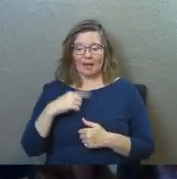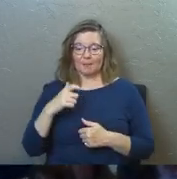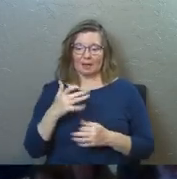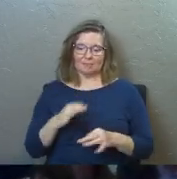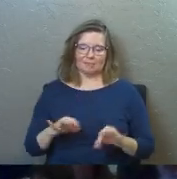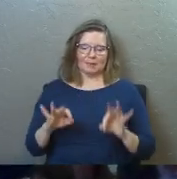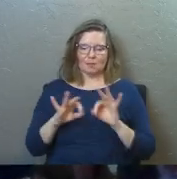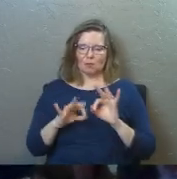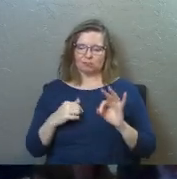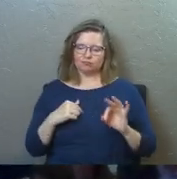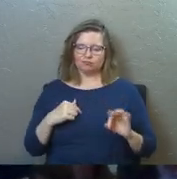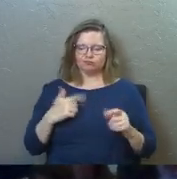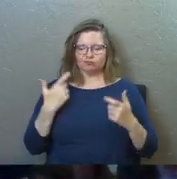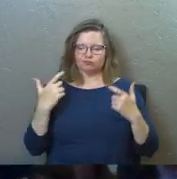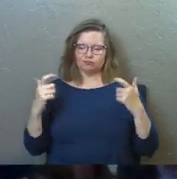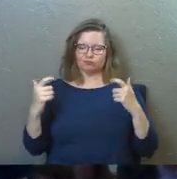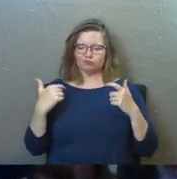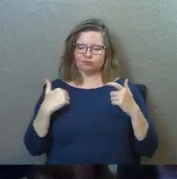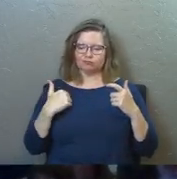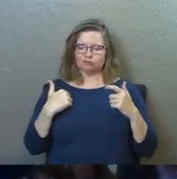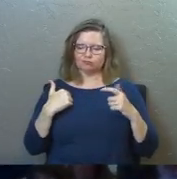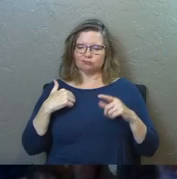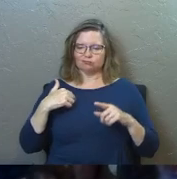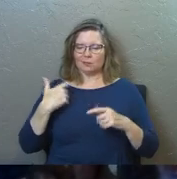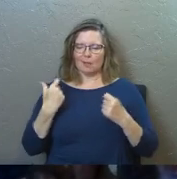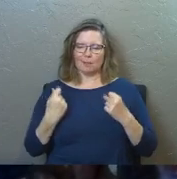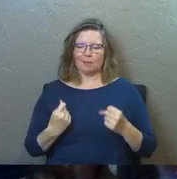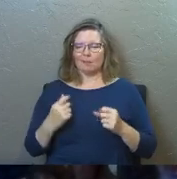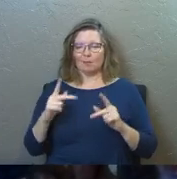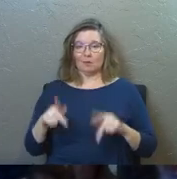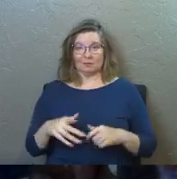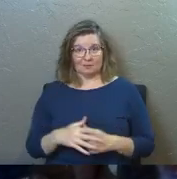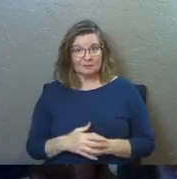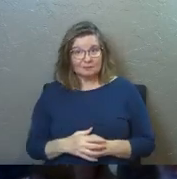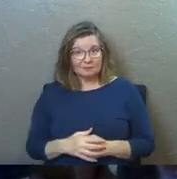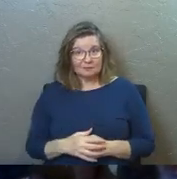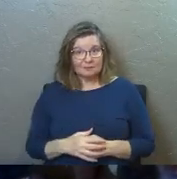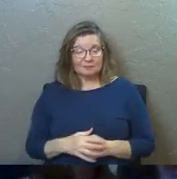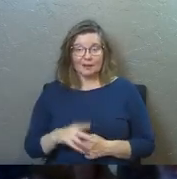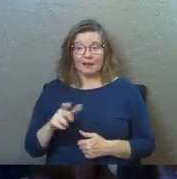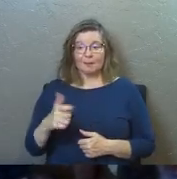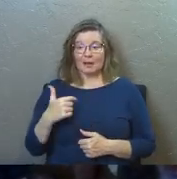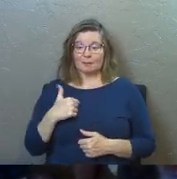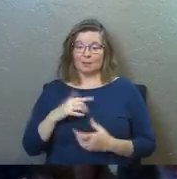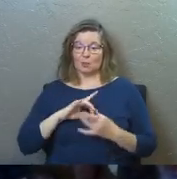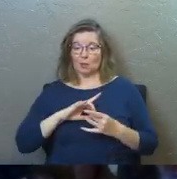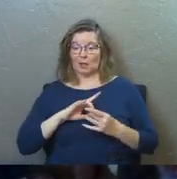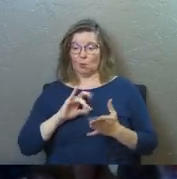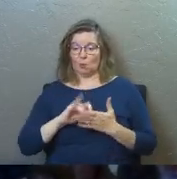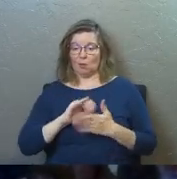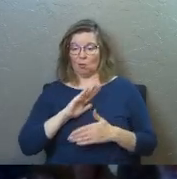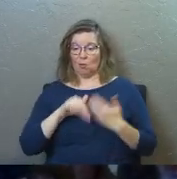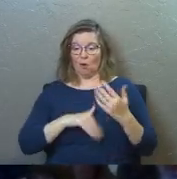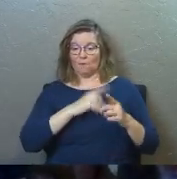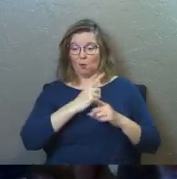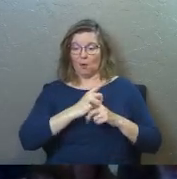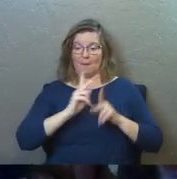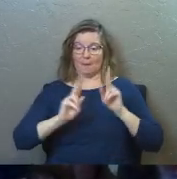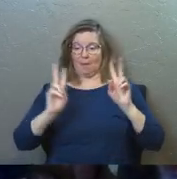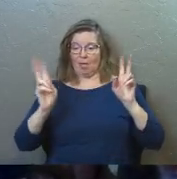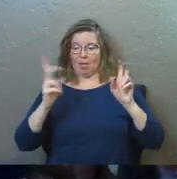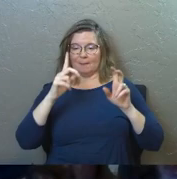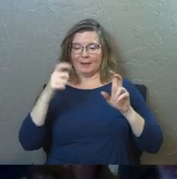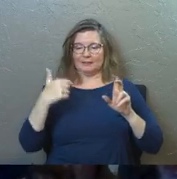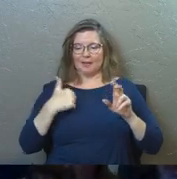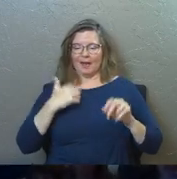must be important, I must be trustworthy, I must be powerful as a person, right, I must be in relationship with all the right people